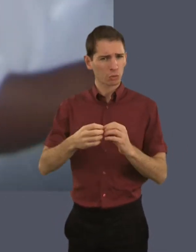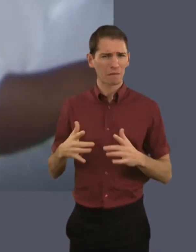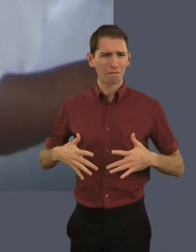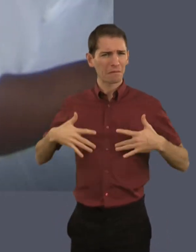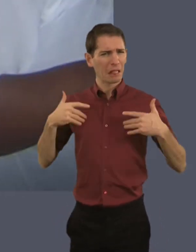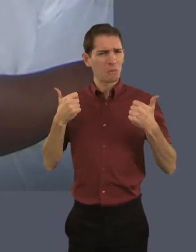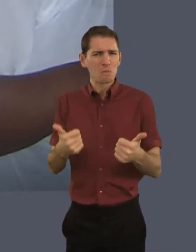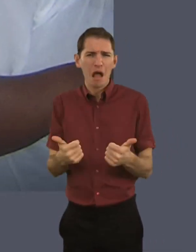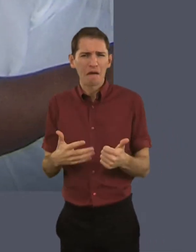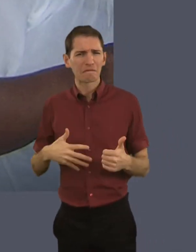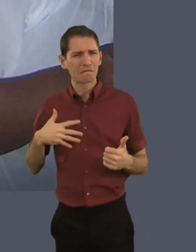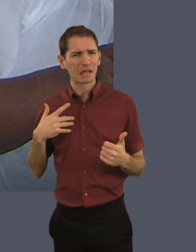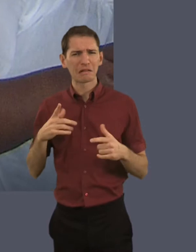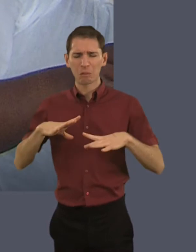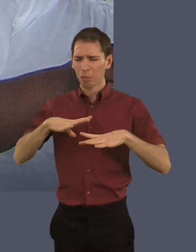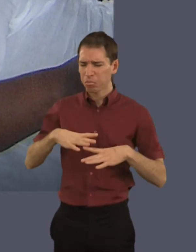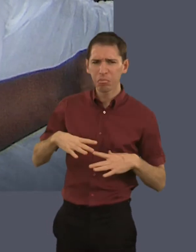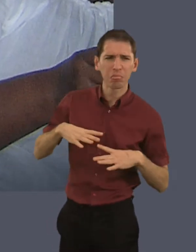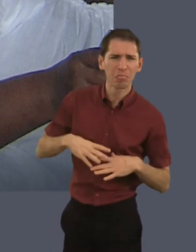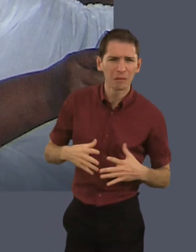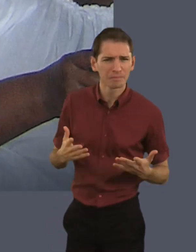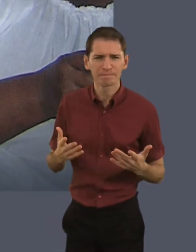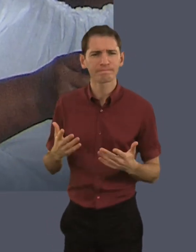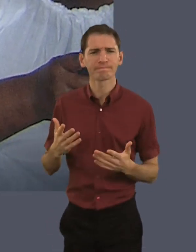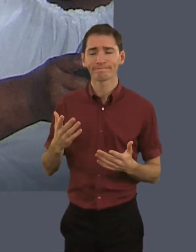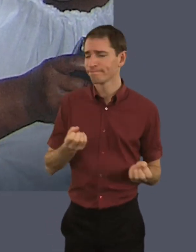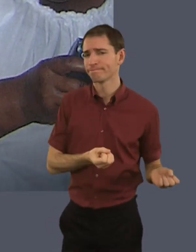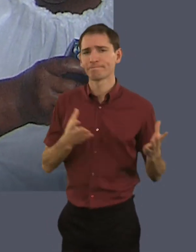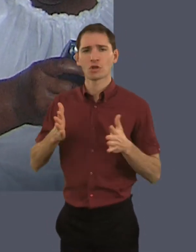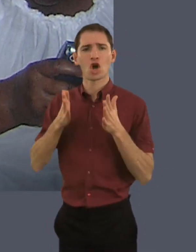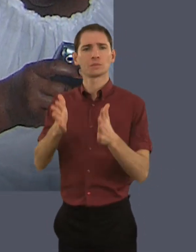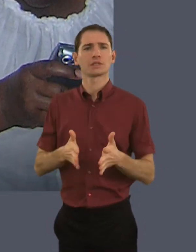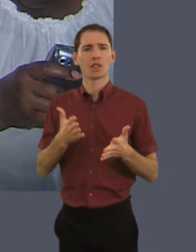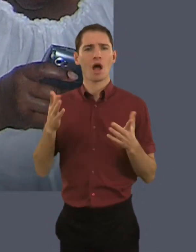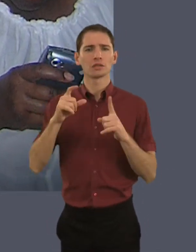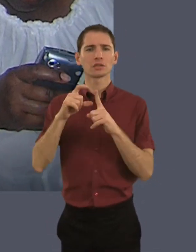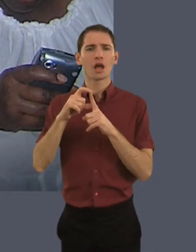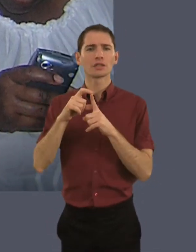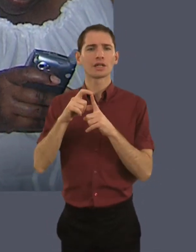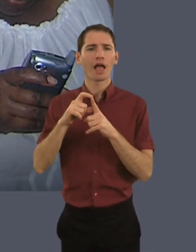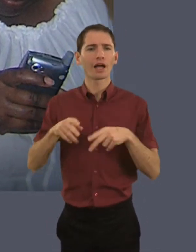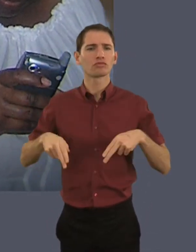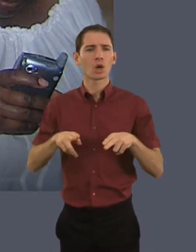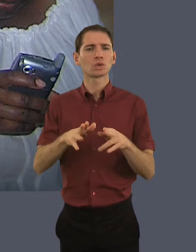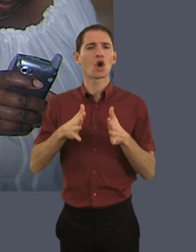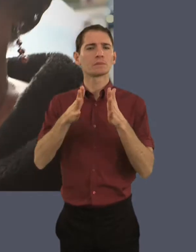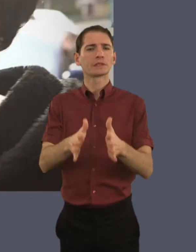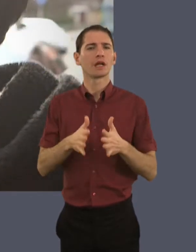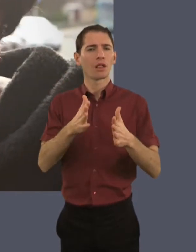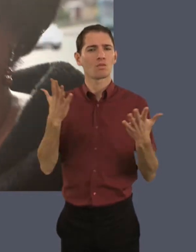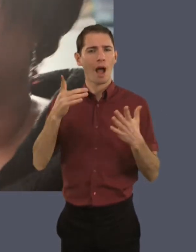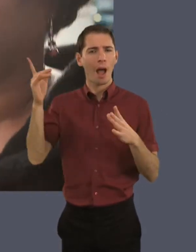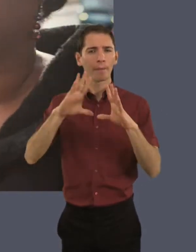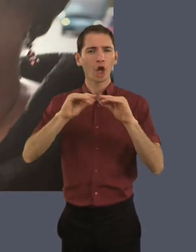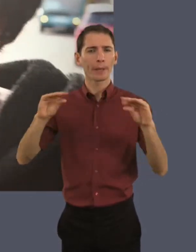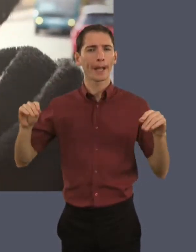I was at least 17 stones. I was feeling unwell, very lethargic, and